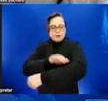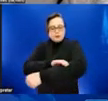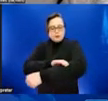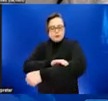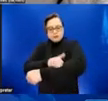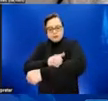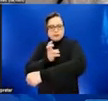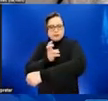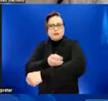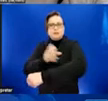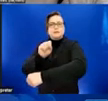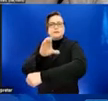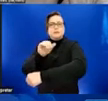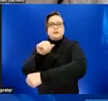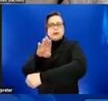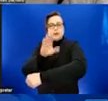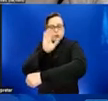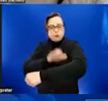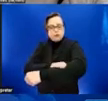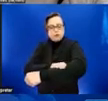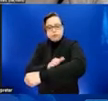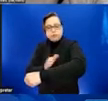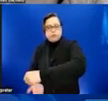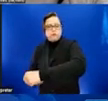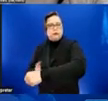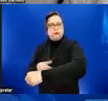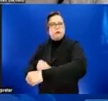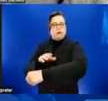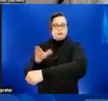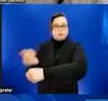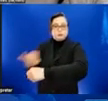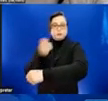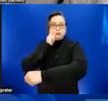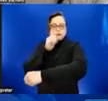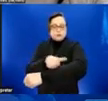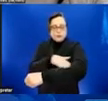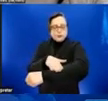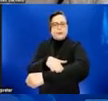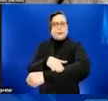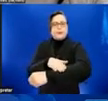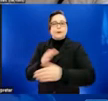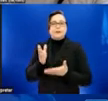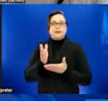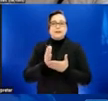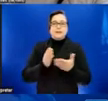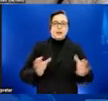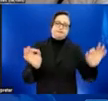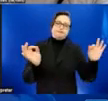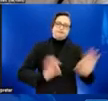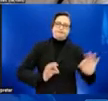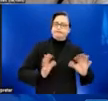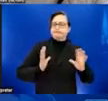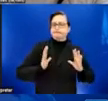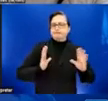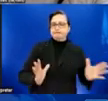itchy, some people don't feel anything, but for others it can be extremely painful. The rash can be very small